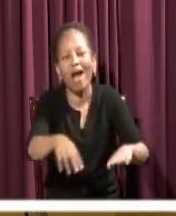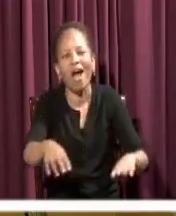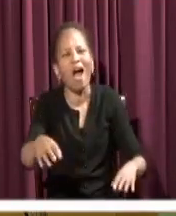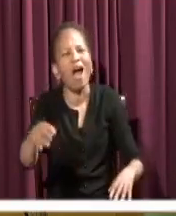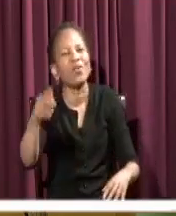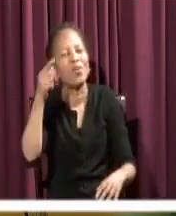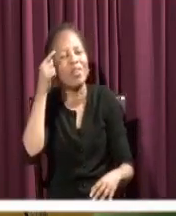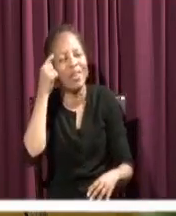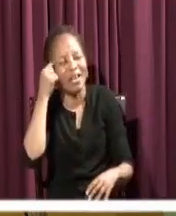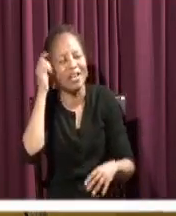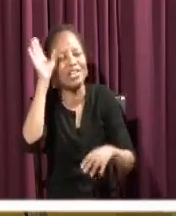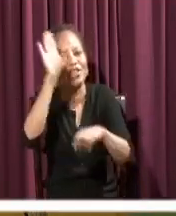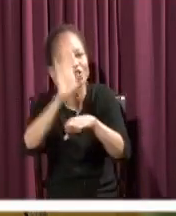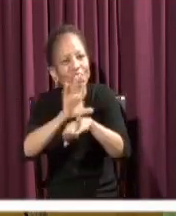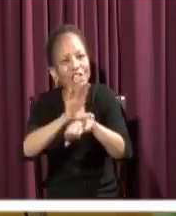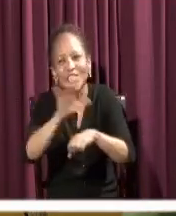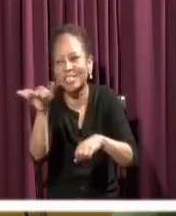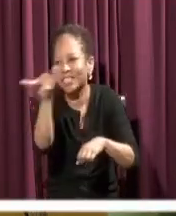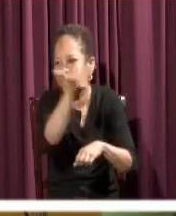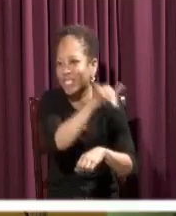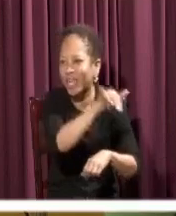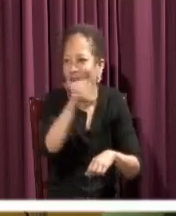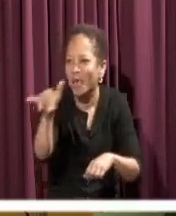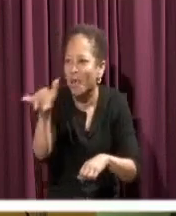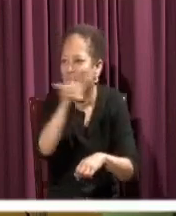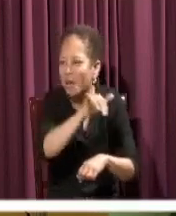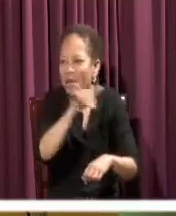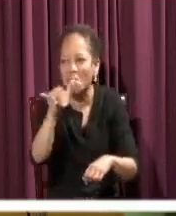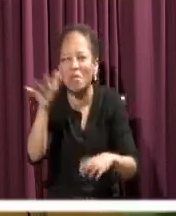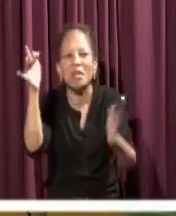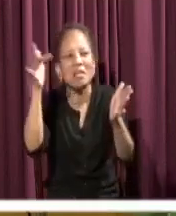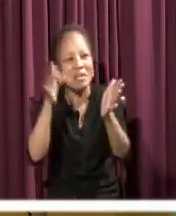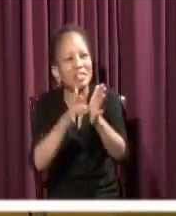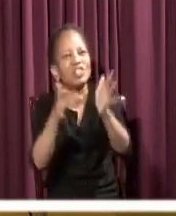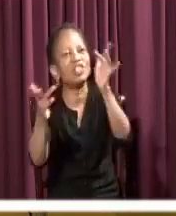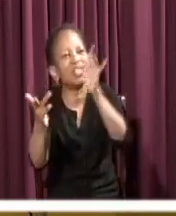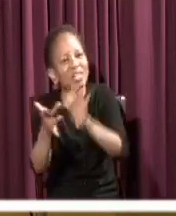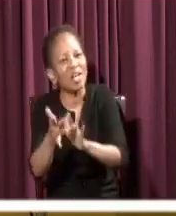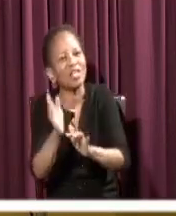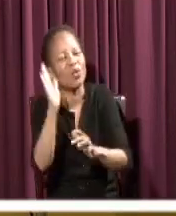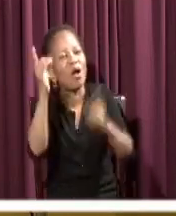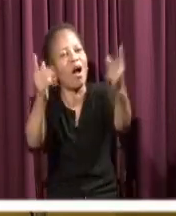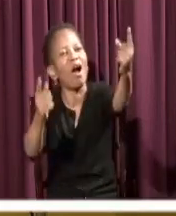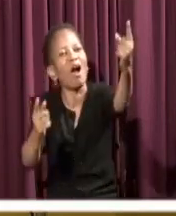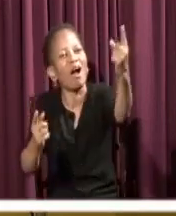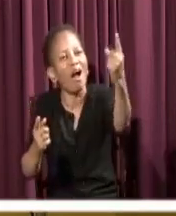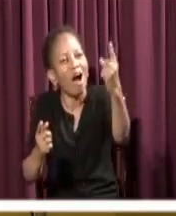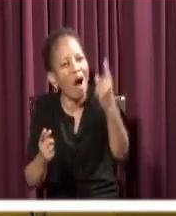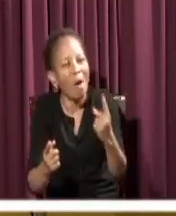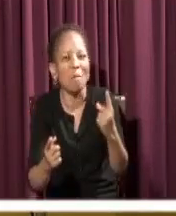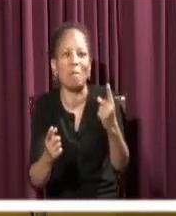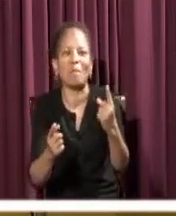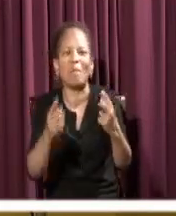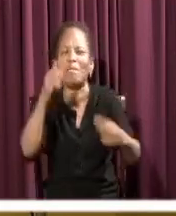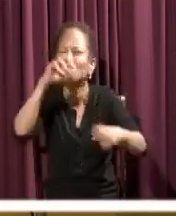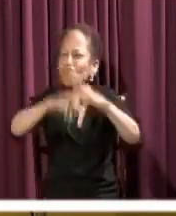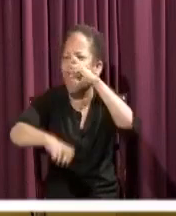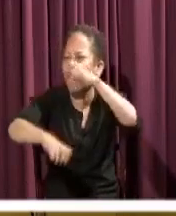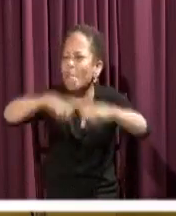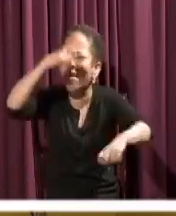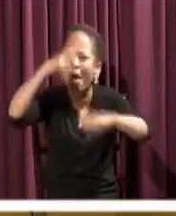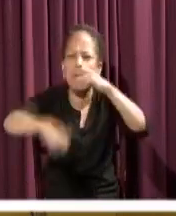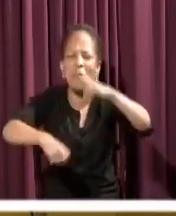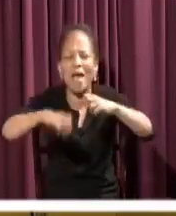moment of history has been, that Jesus has met his church right in the midst of that dark difficulty and